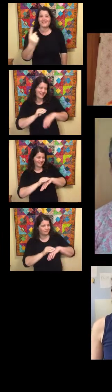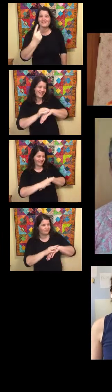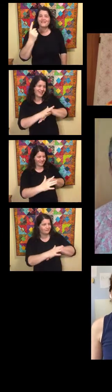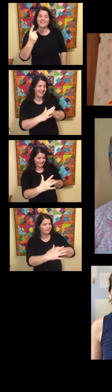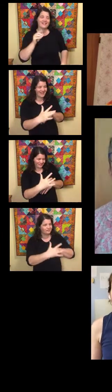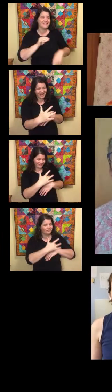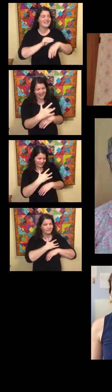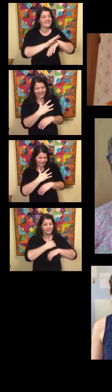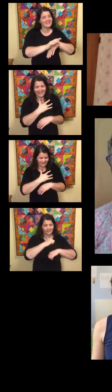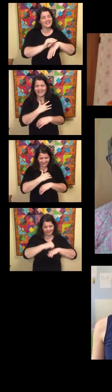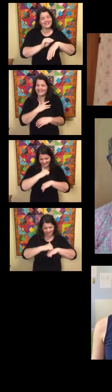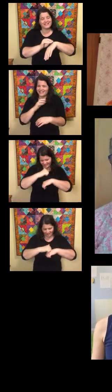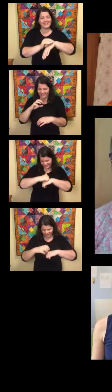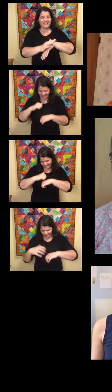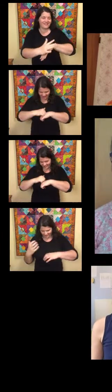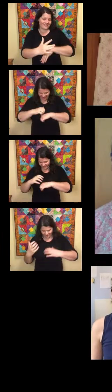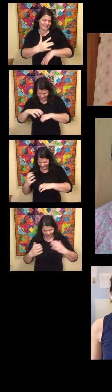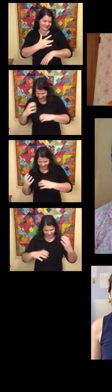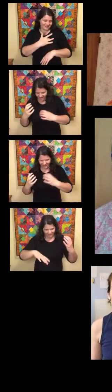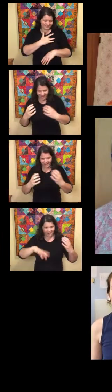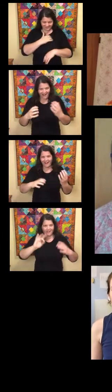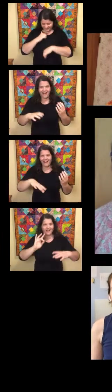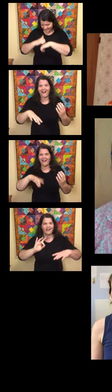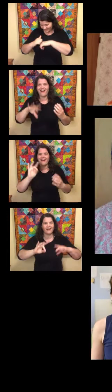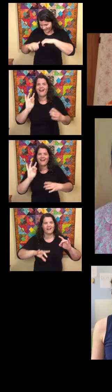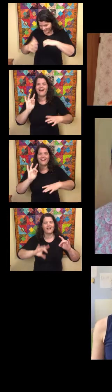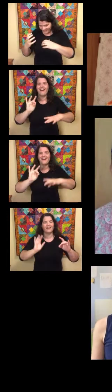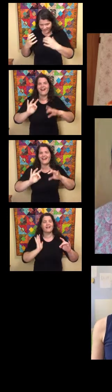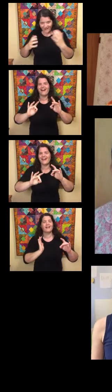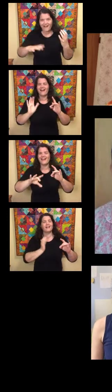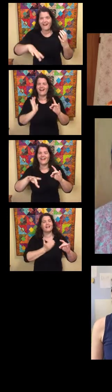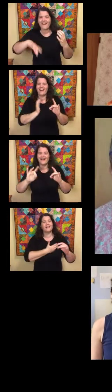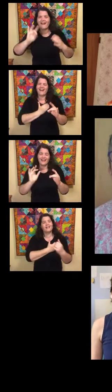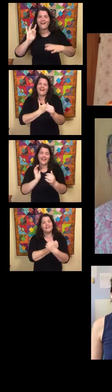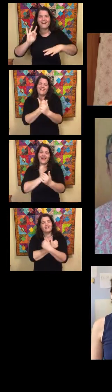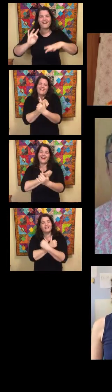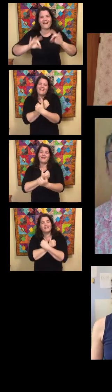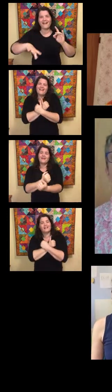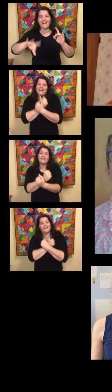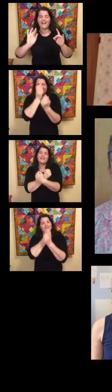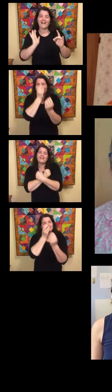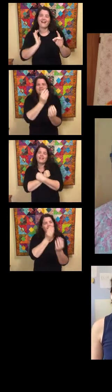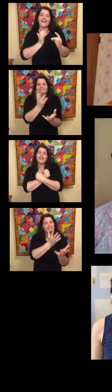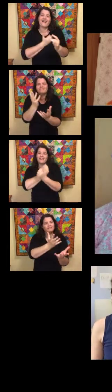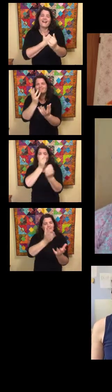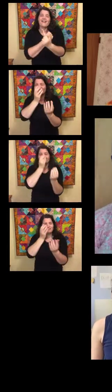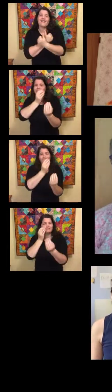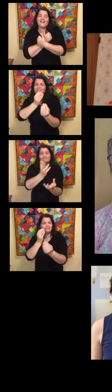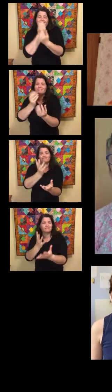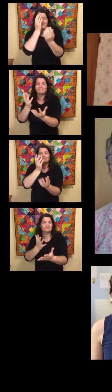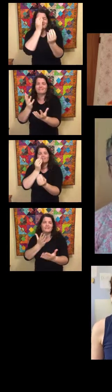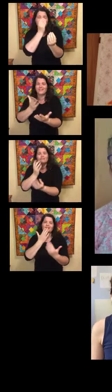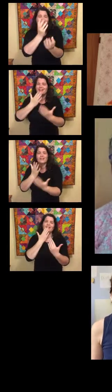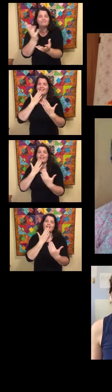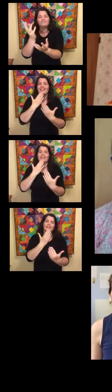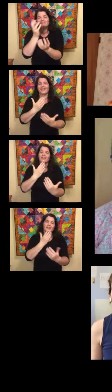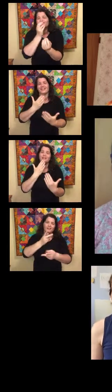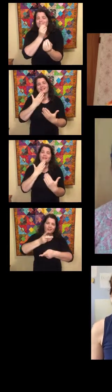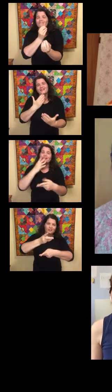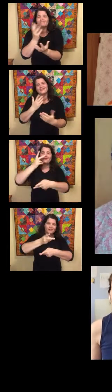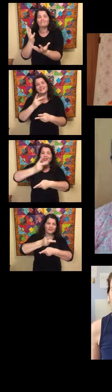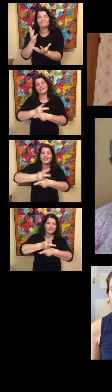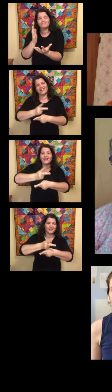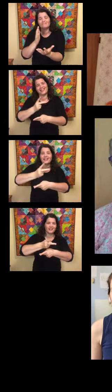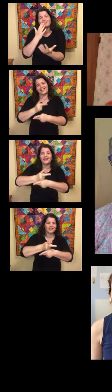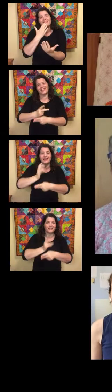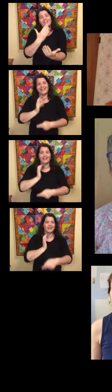go alone, changing hearts and turning stones. Share a part of us so others might know,